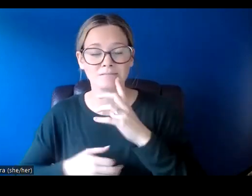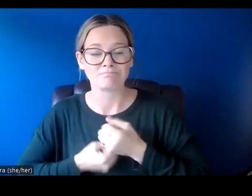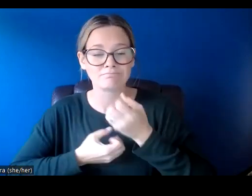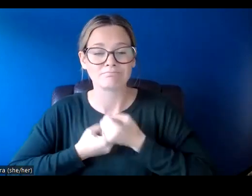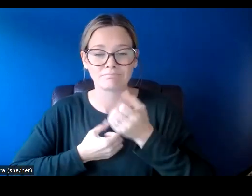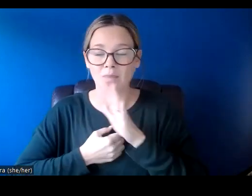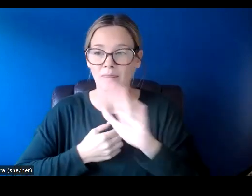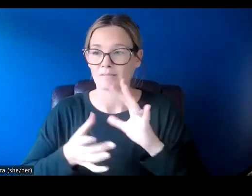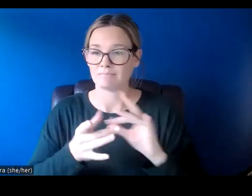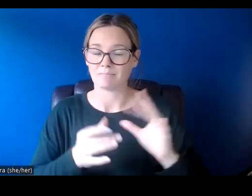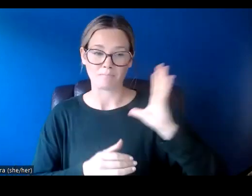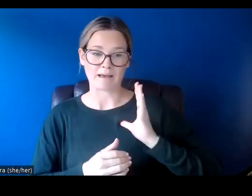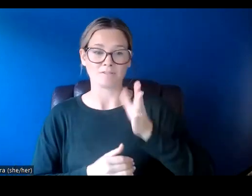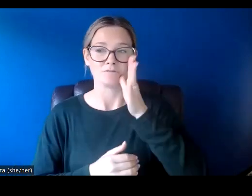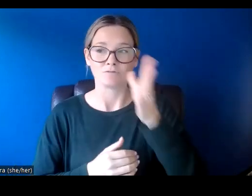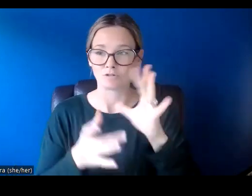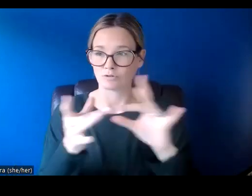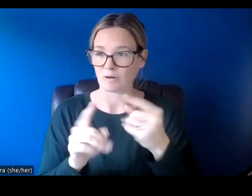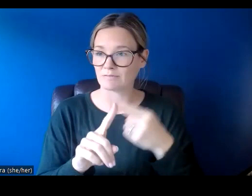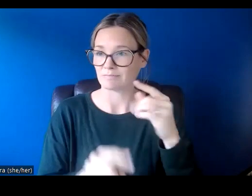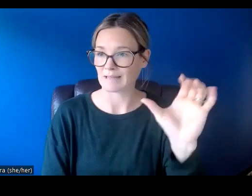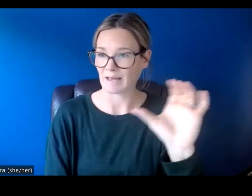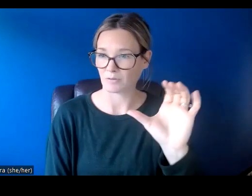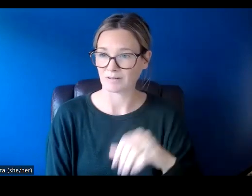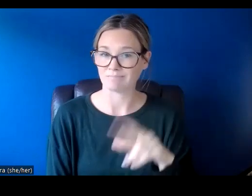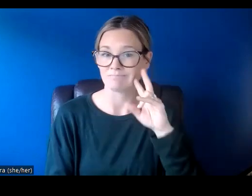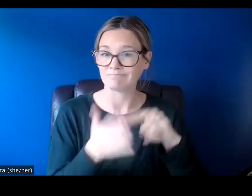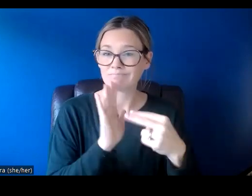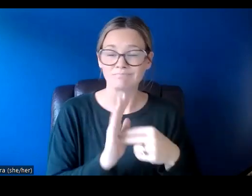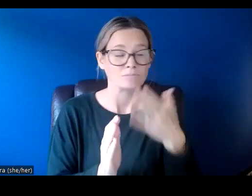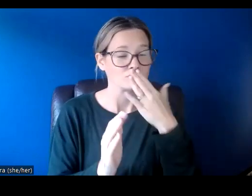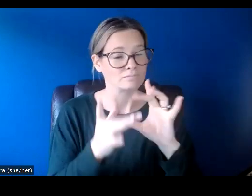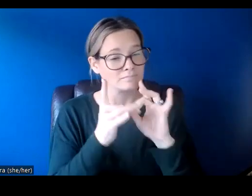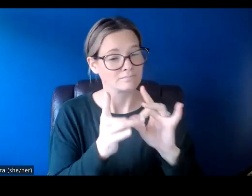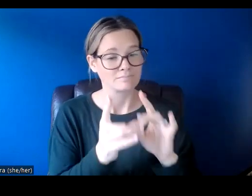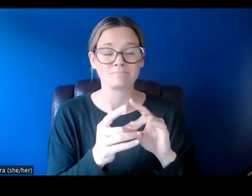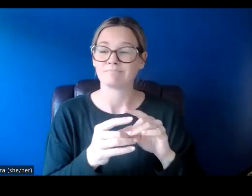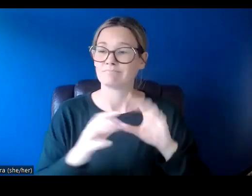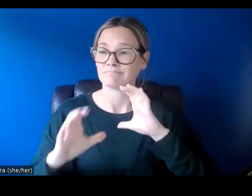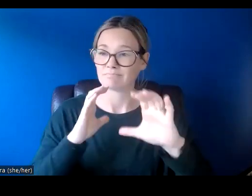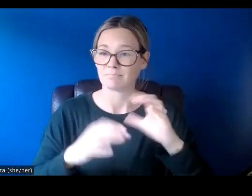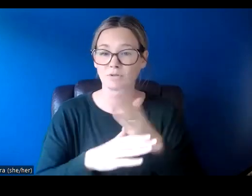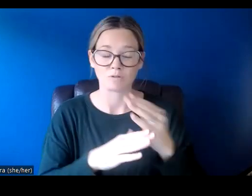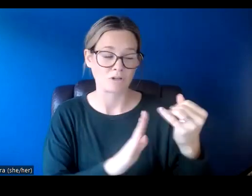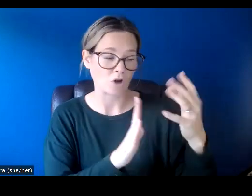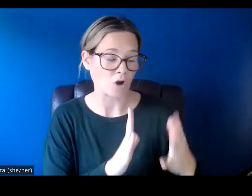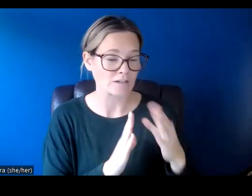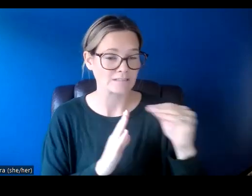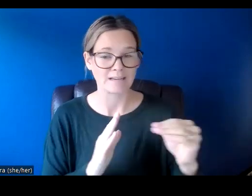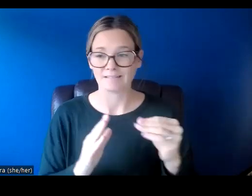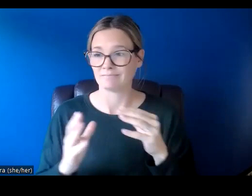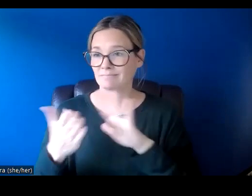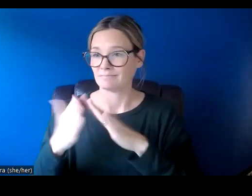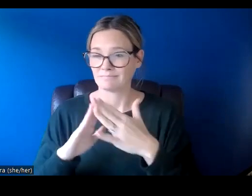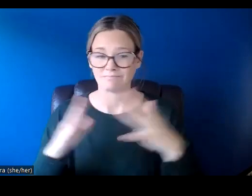Our intent is to foster meaningful connections and dialogue between artists and communities, utilizing art in the public